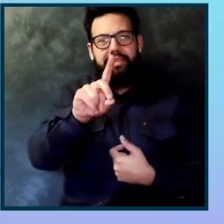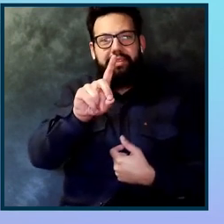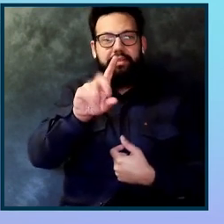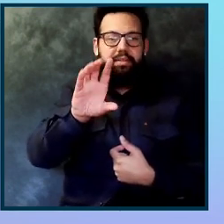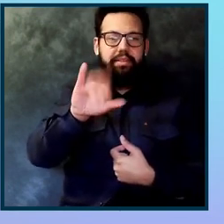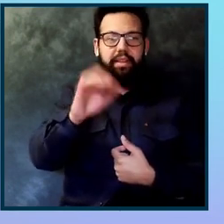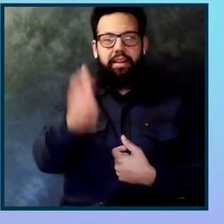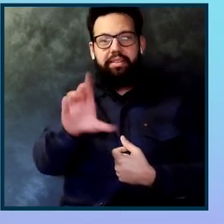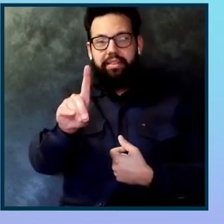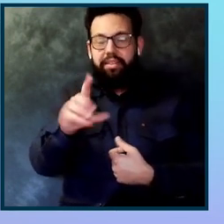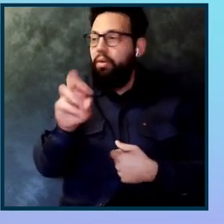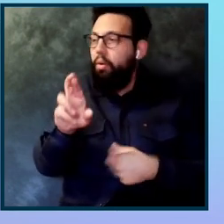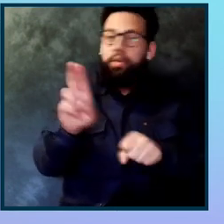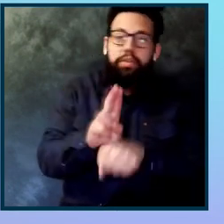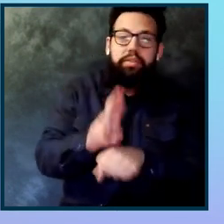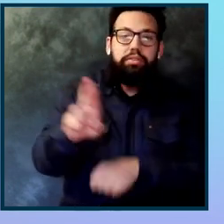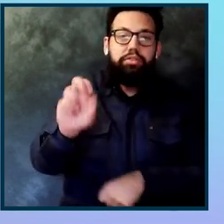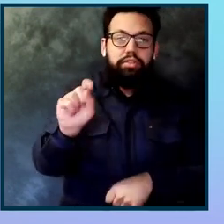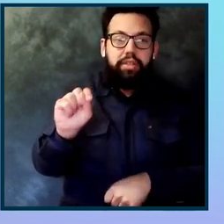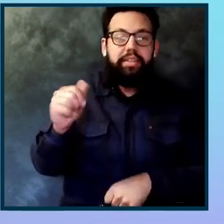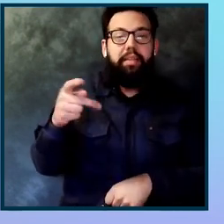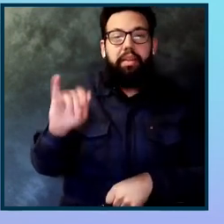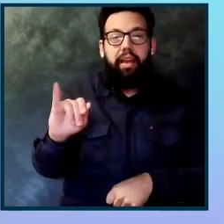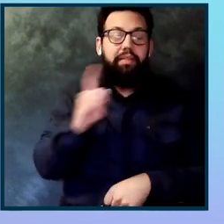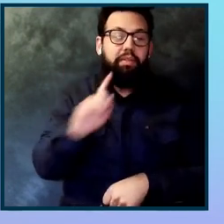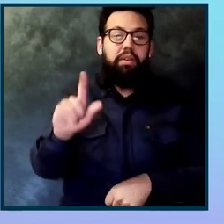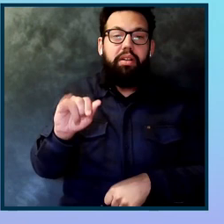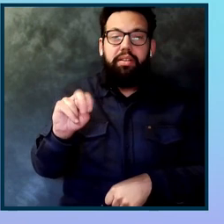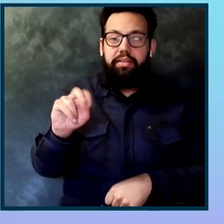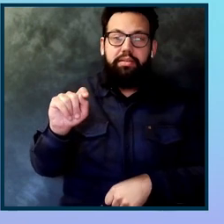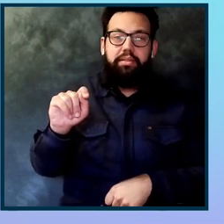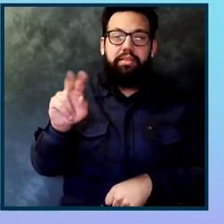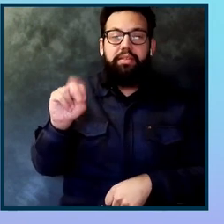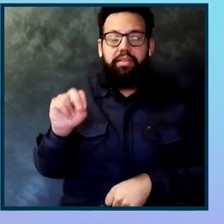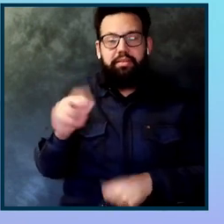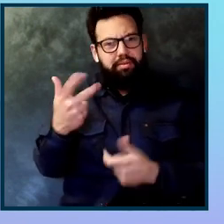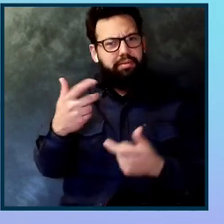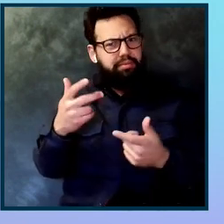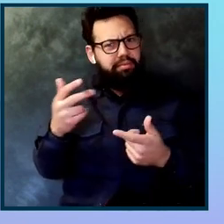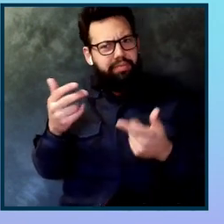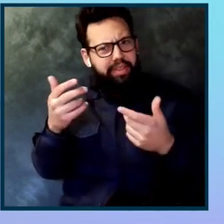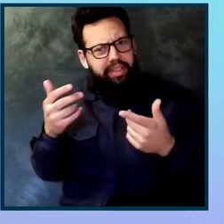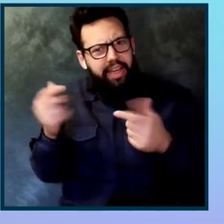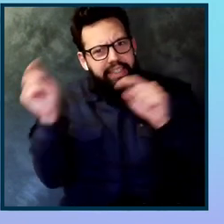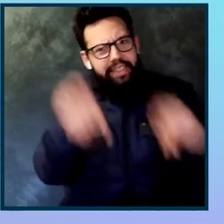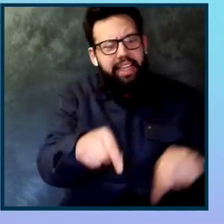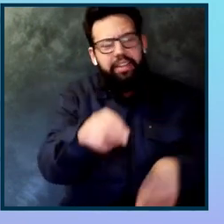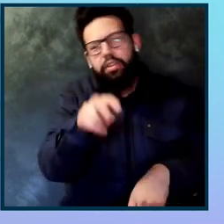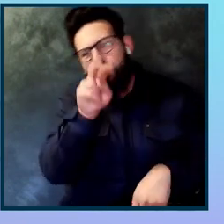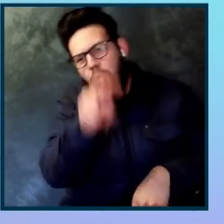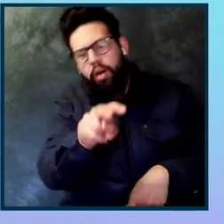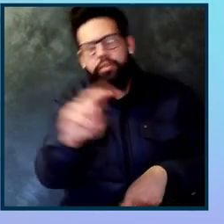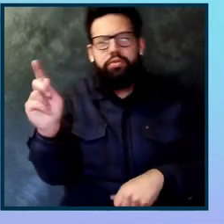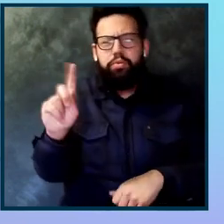use of our REST API for linting. Please attend the What's New in Axe Core session Wednesday, 10 a.m. Eastern Time, where